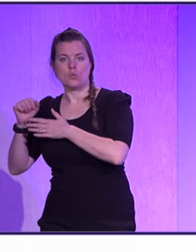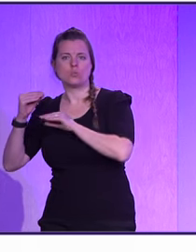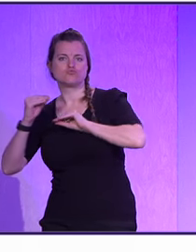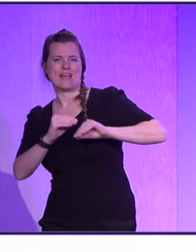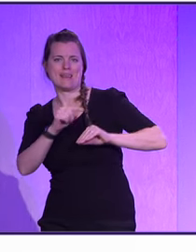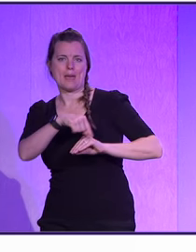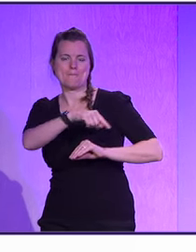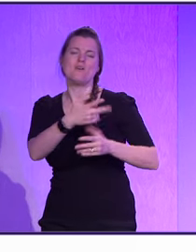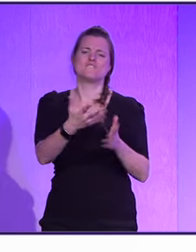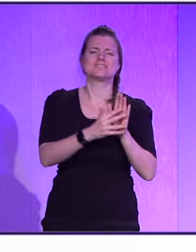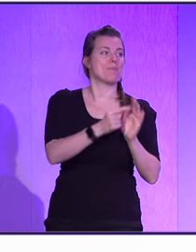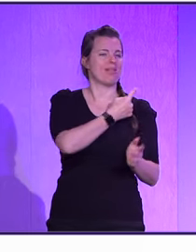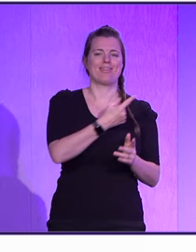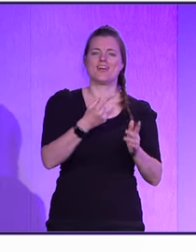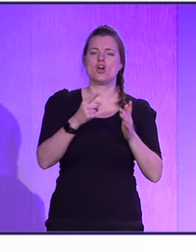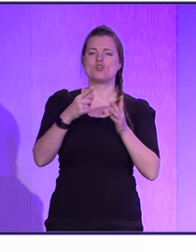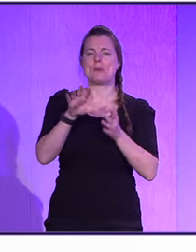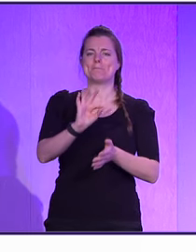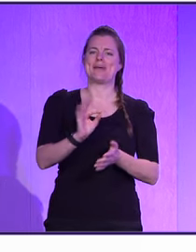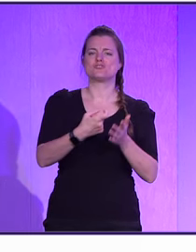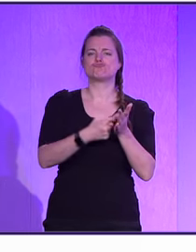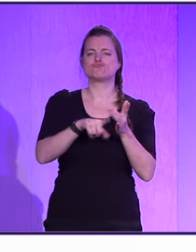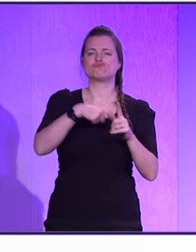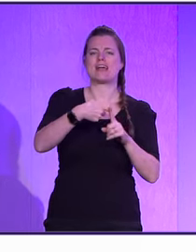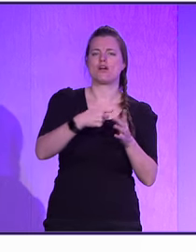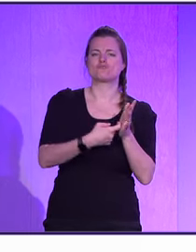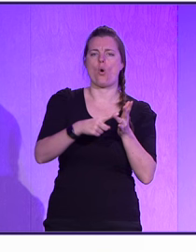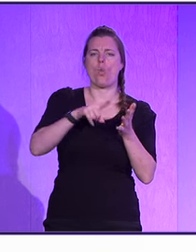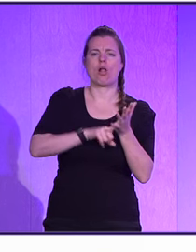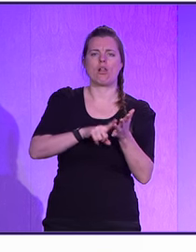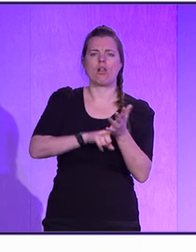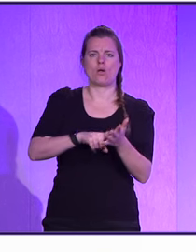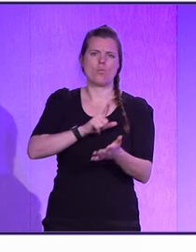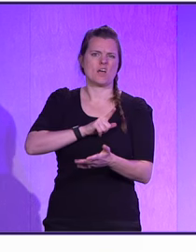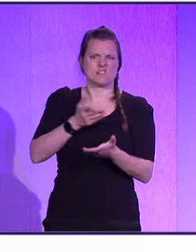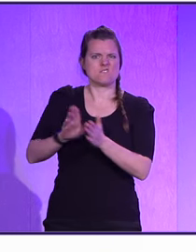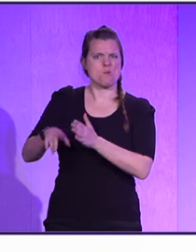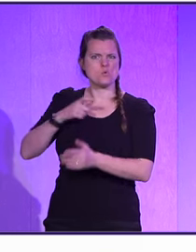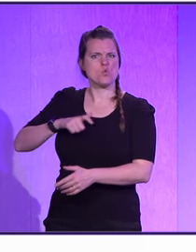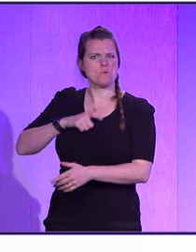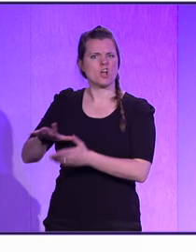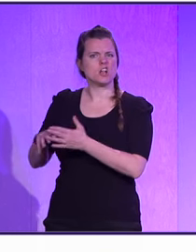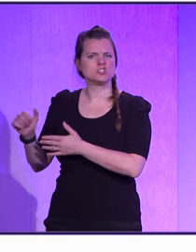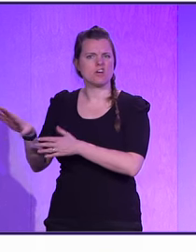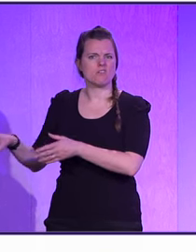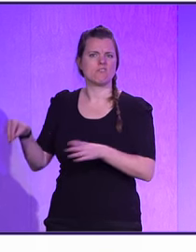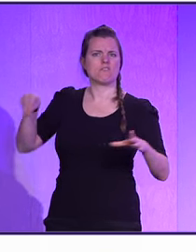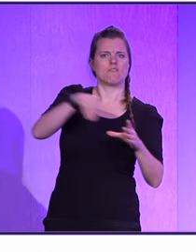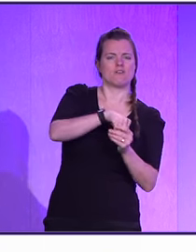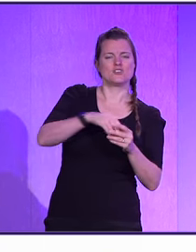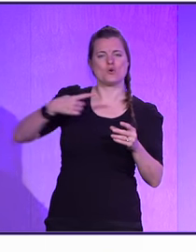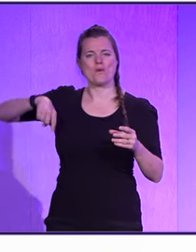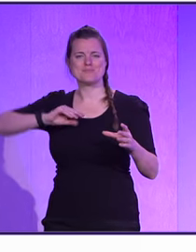right? The Rickroll, that's our culture. But their tools also going to change the way we are working. And